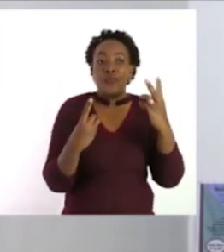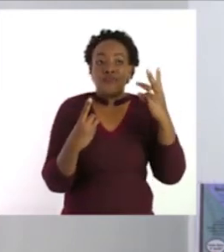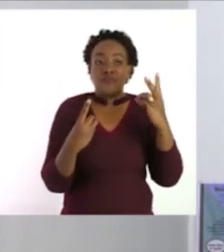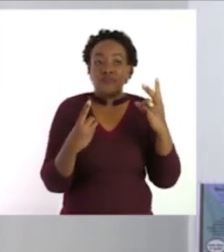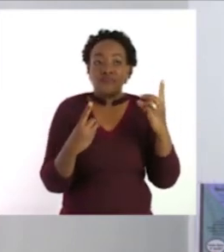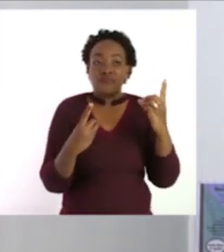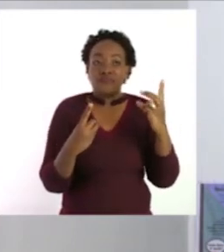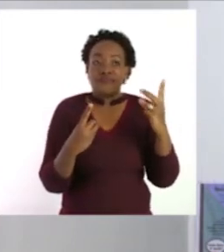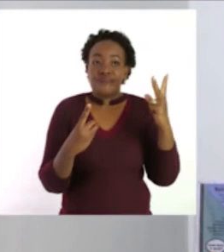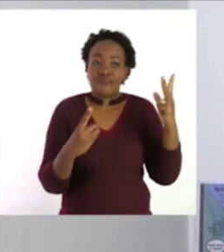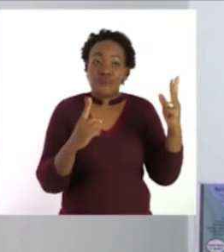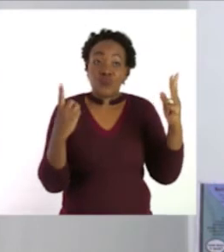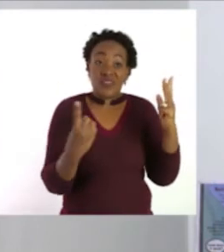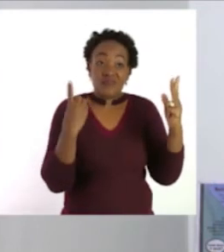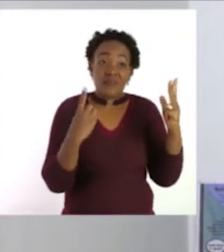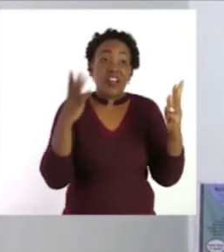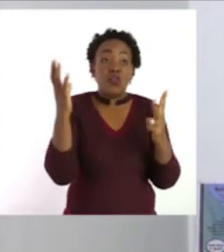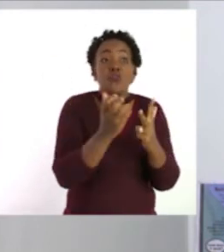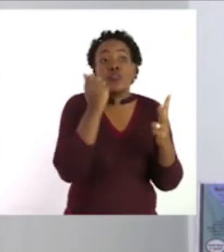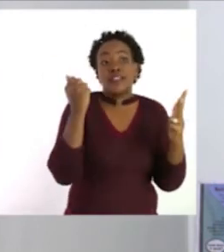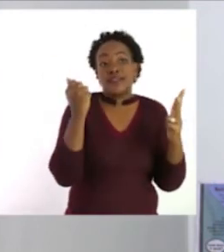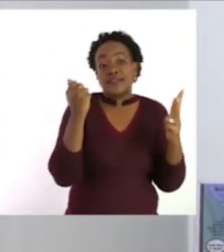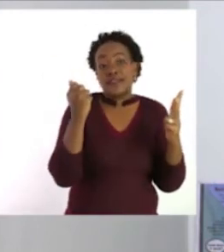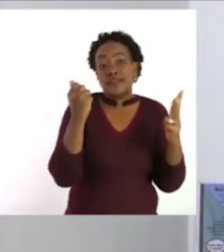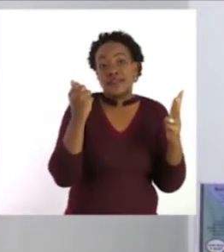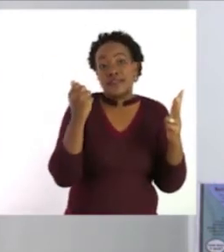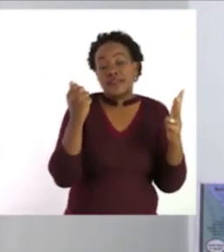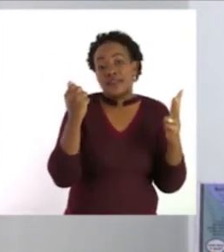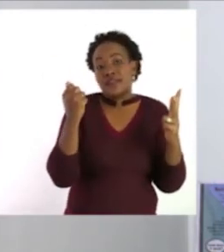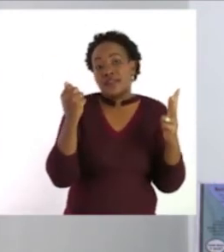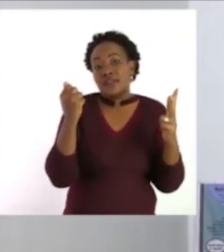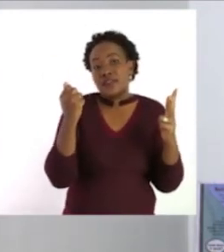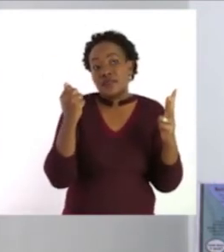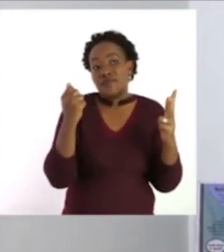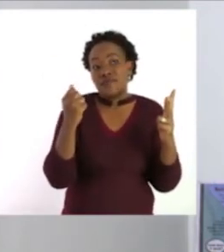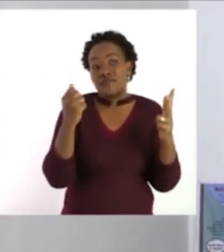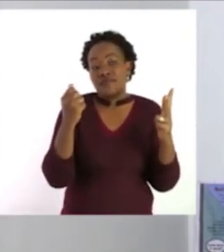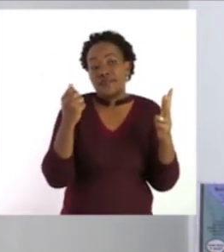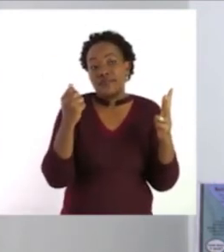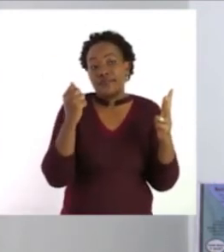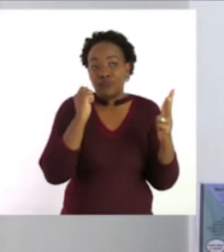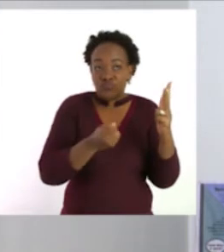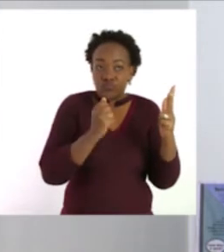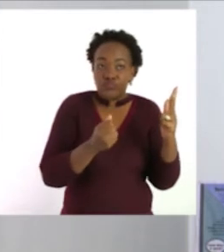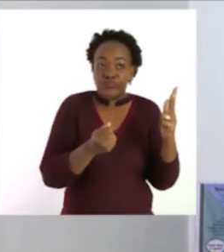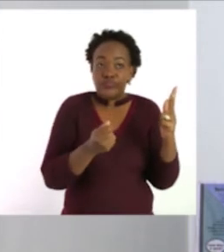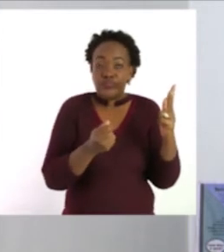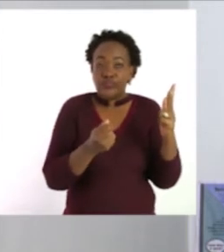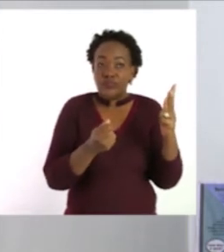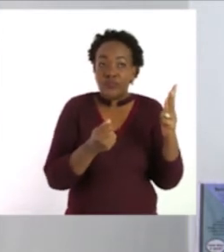a game, that player gets